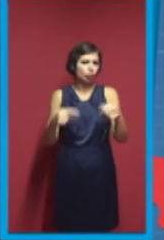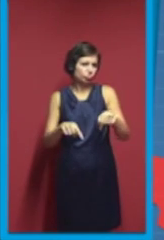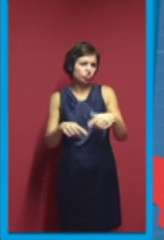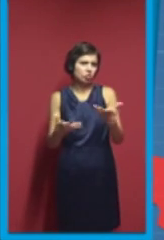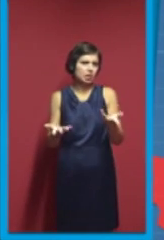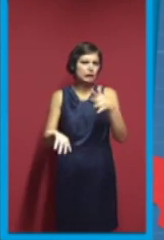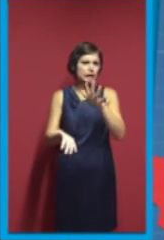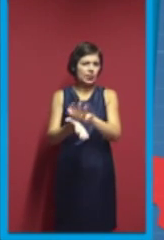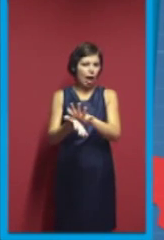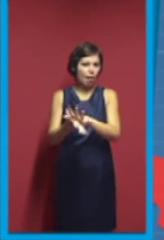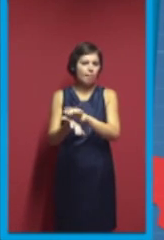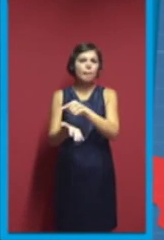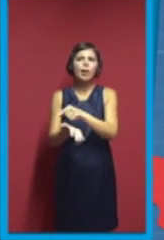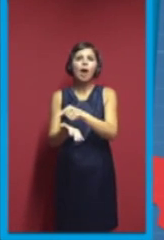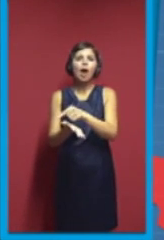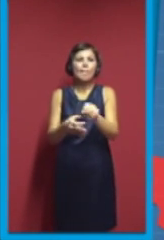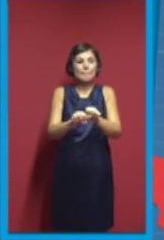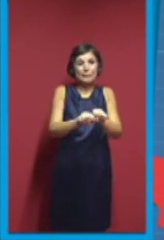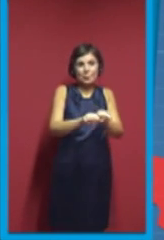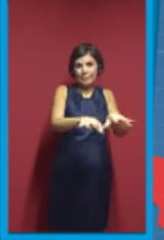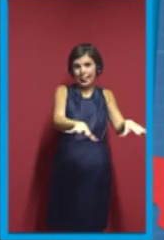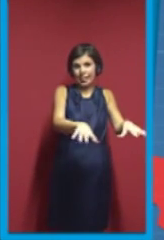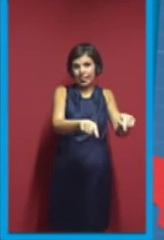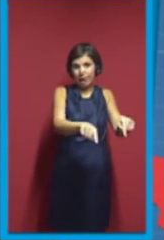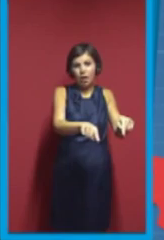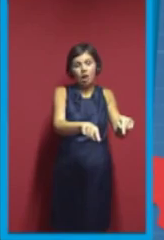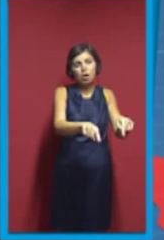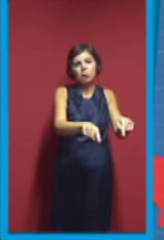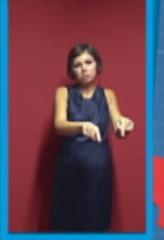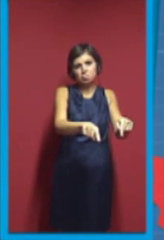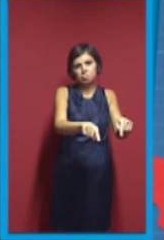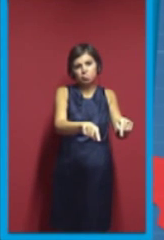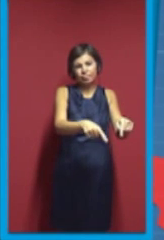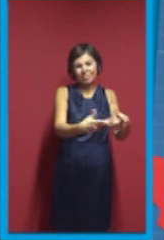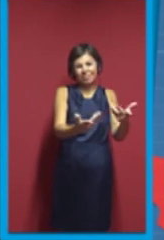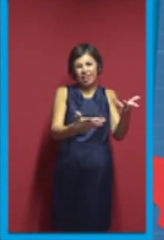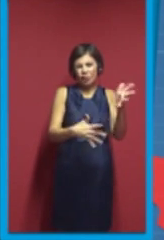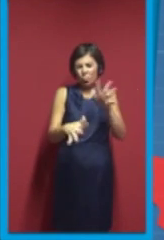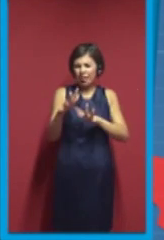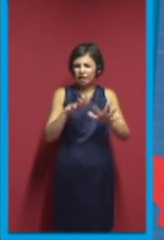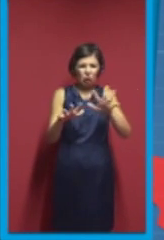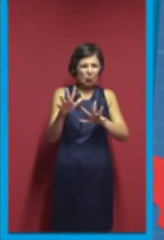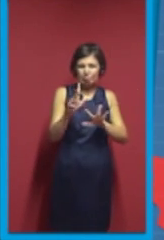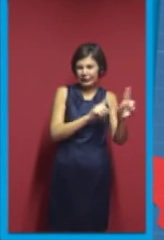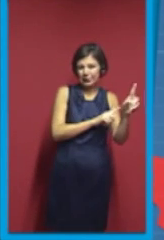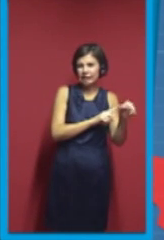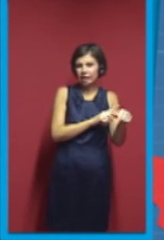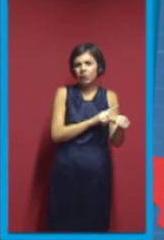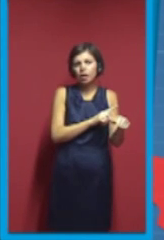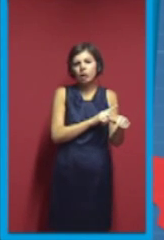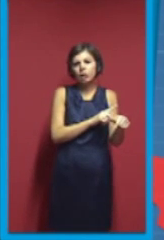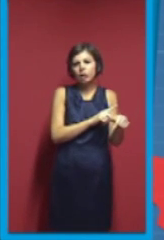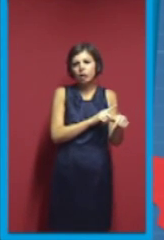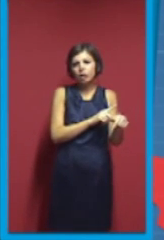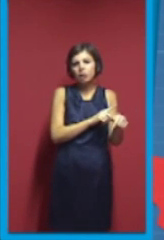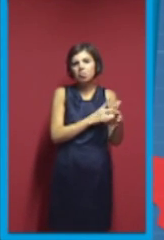And it makes people anticipate a lot more than it actually is, and then they are bummed. So, 3D printing is